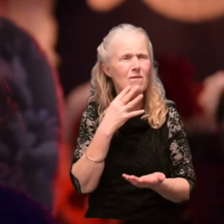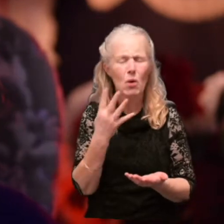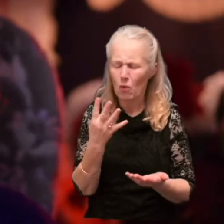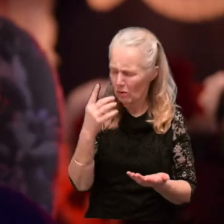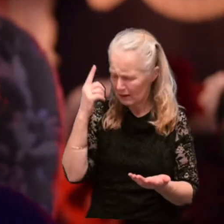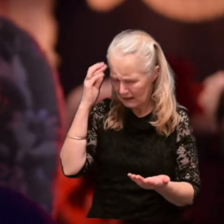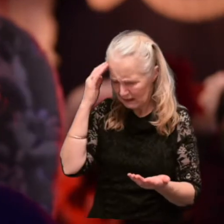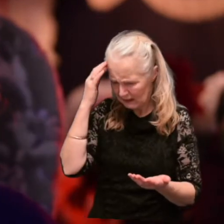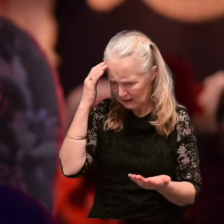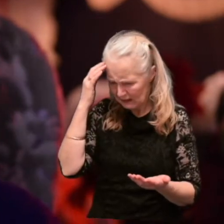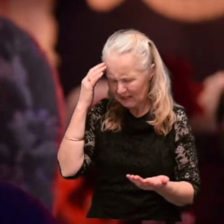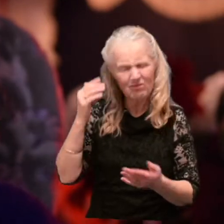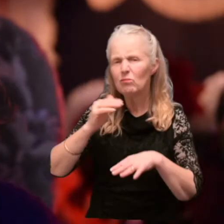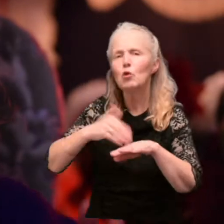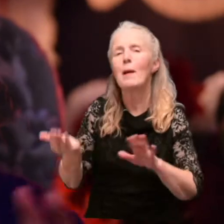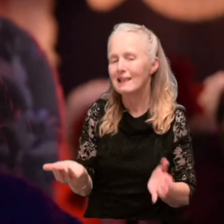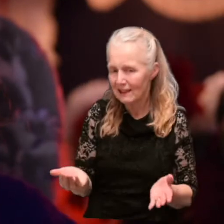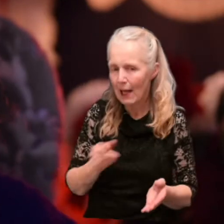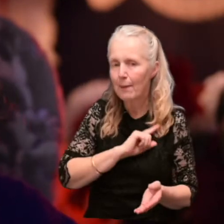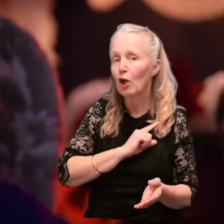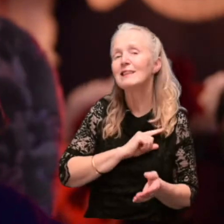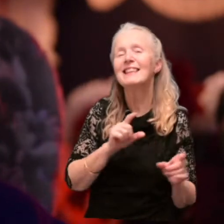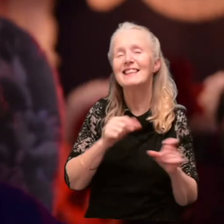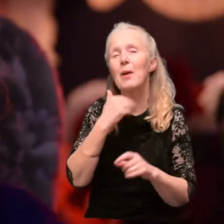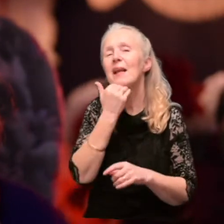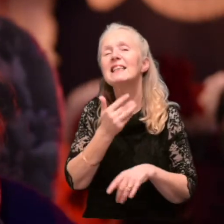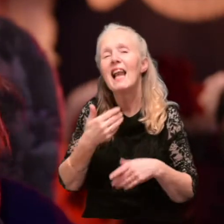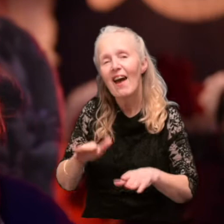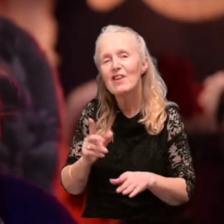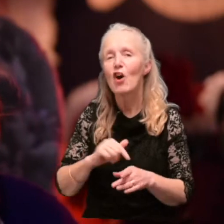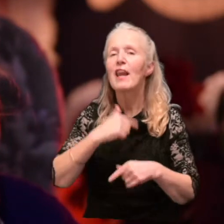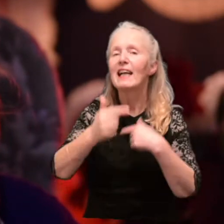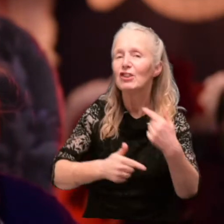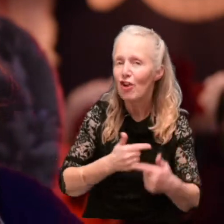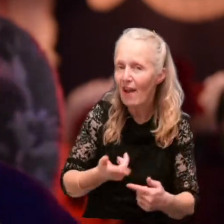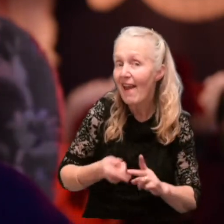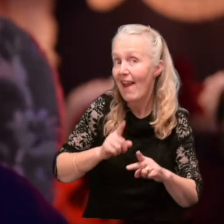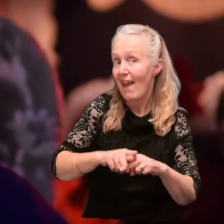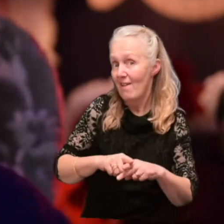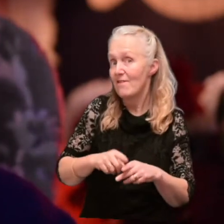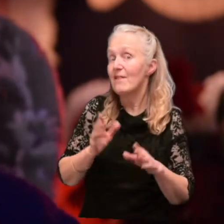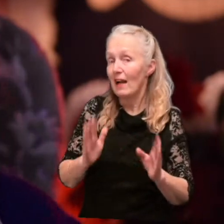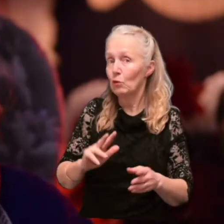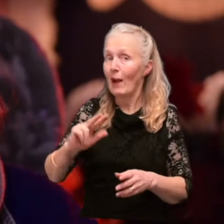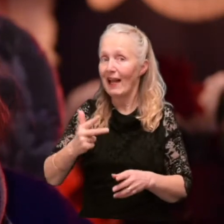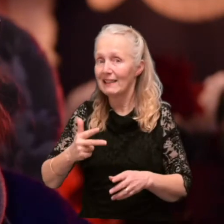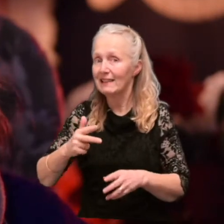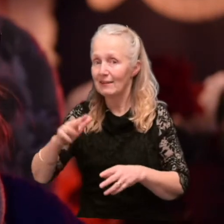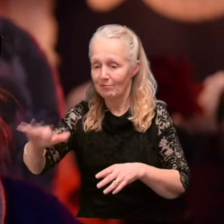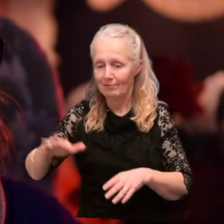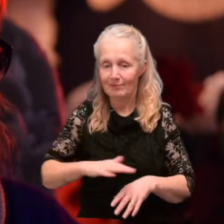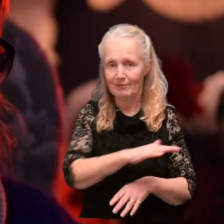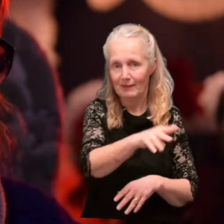It doesn't matter. It doesn't matter because there was still plenty left for next year. If she had to set places for eight next year.